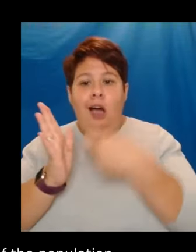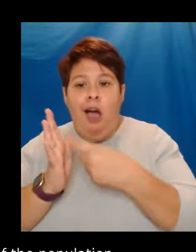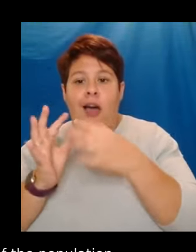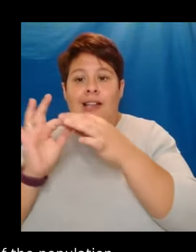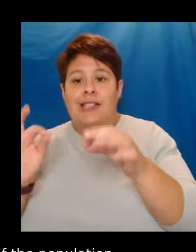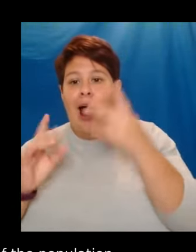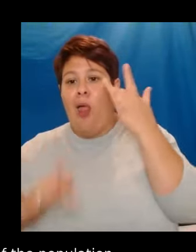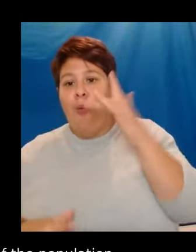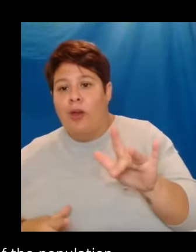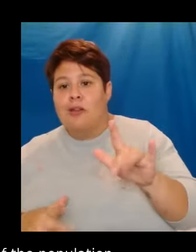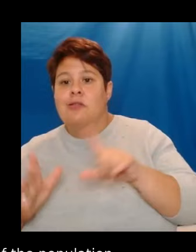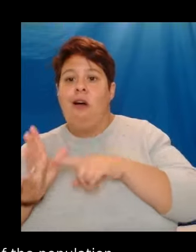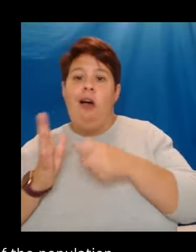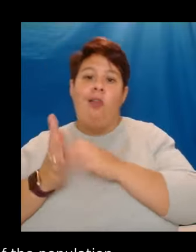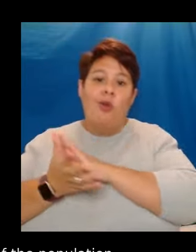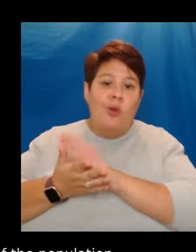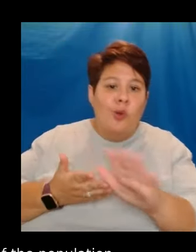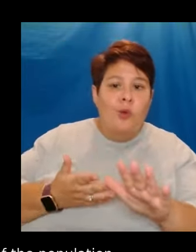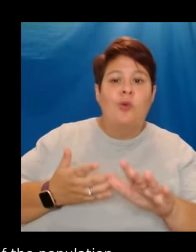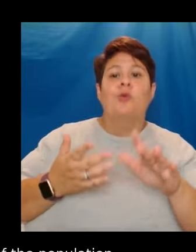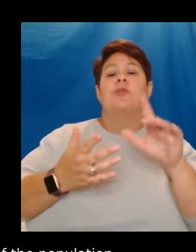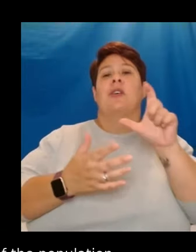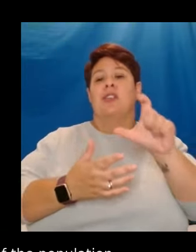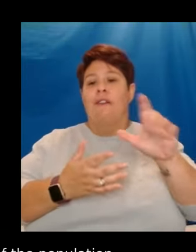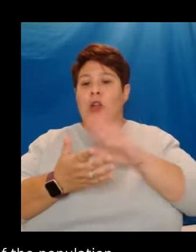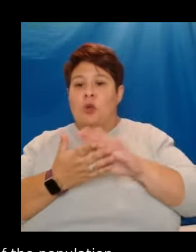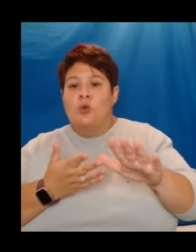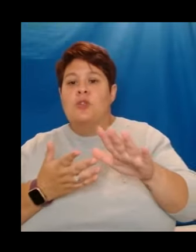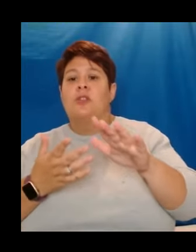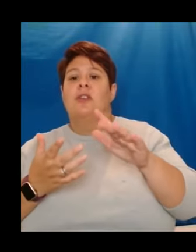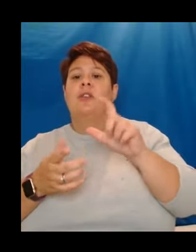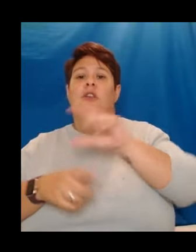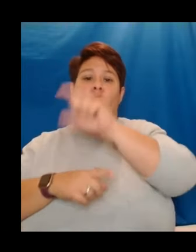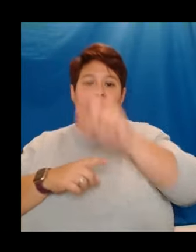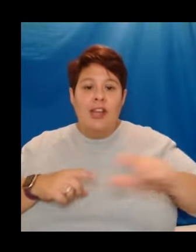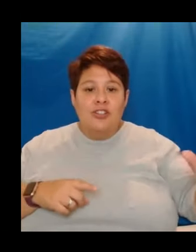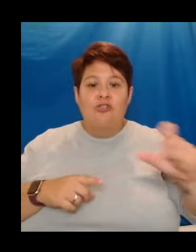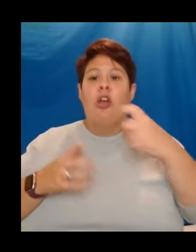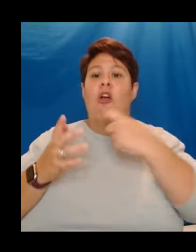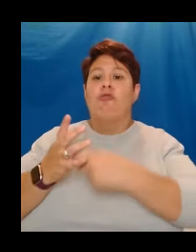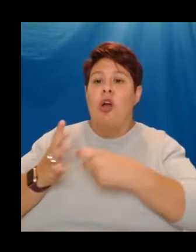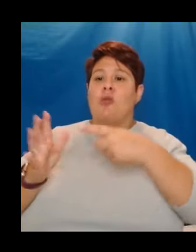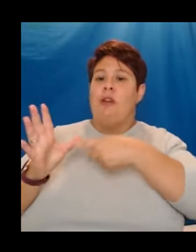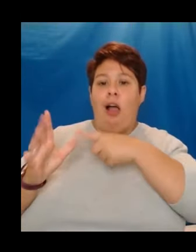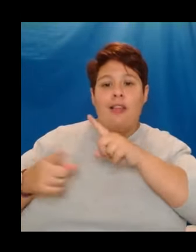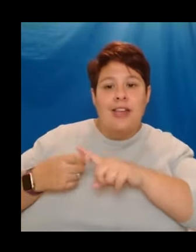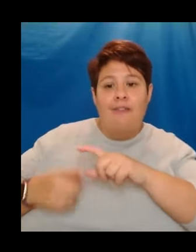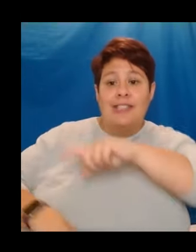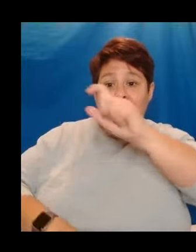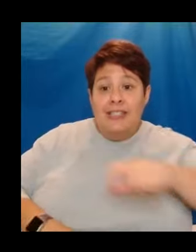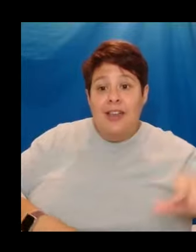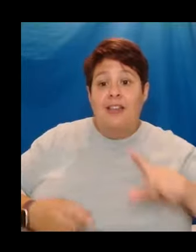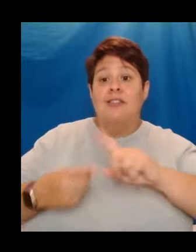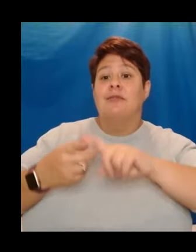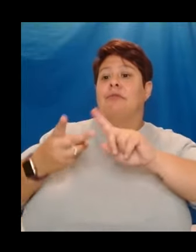in The Innocents. Cherilee Houston in Corrie. David Proud, Rose Eileen Ellis and Lisa Hammond in EastEnders. Sarah Gordy and Leon Harrop in The A Word.